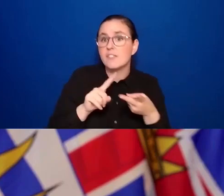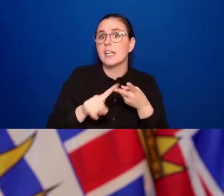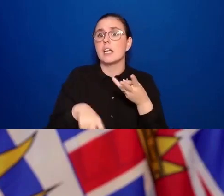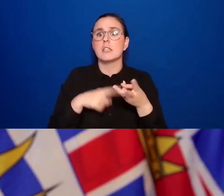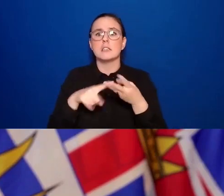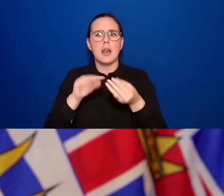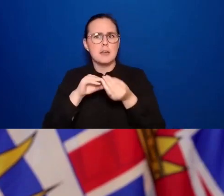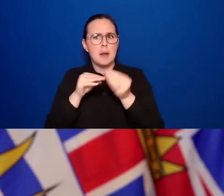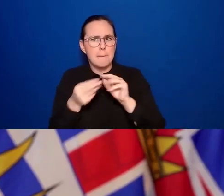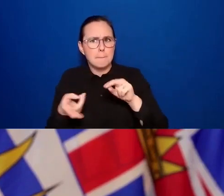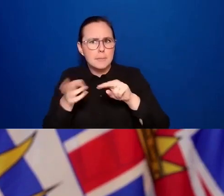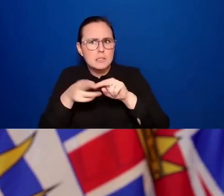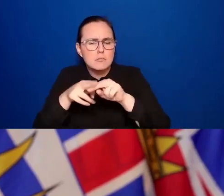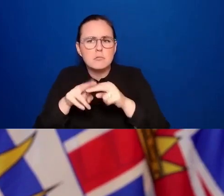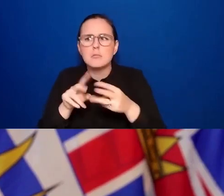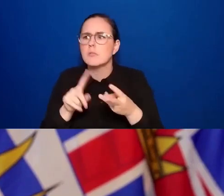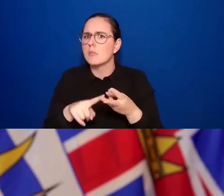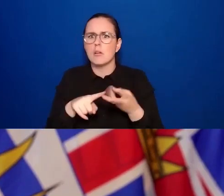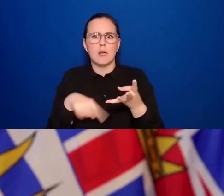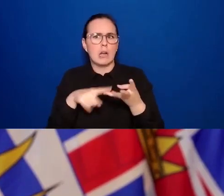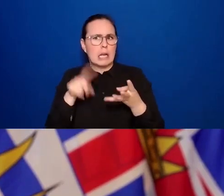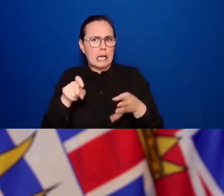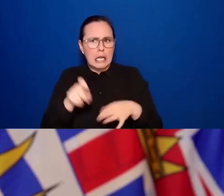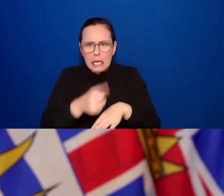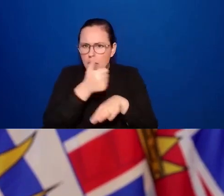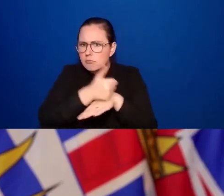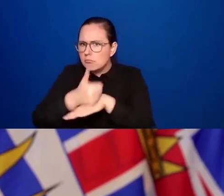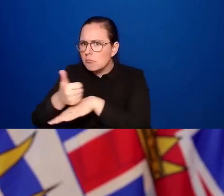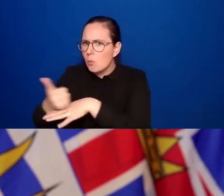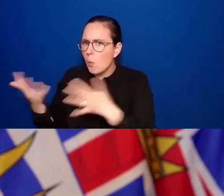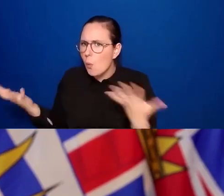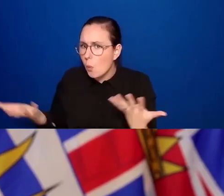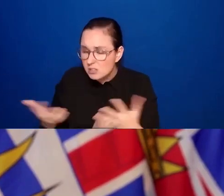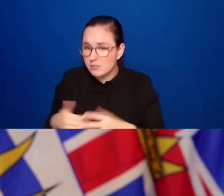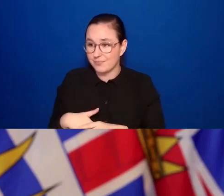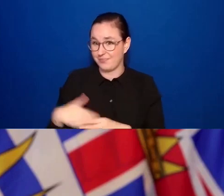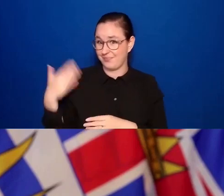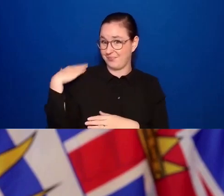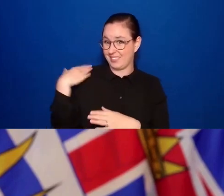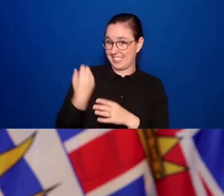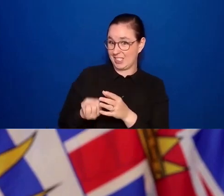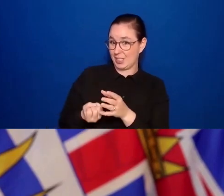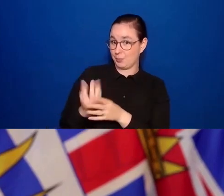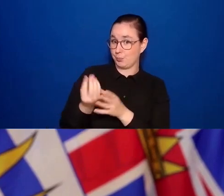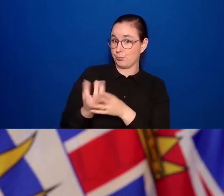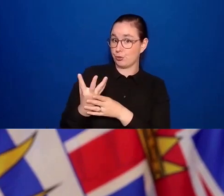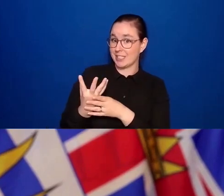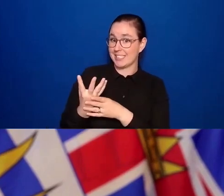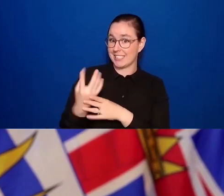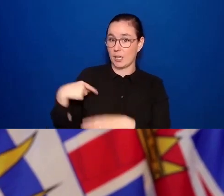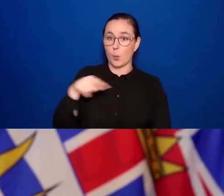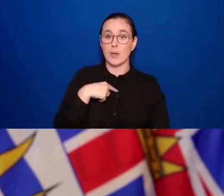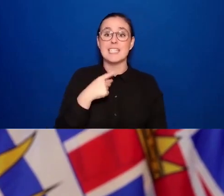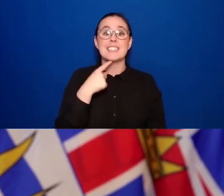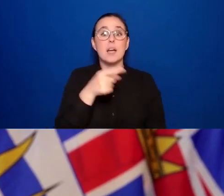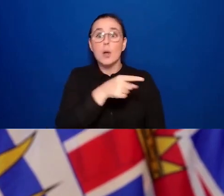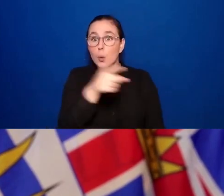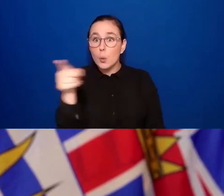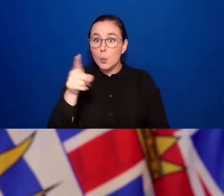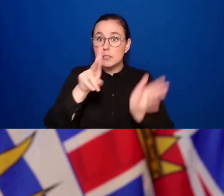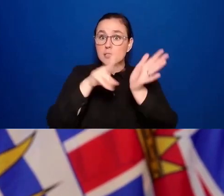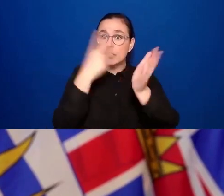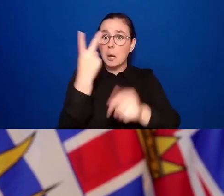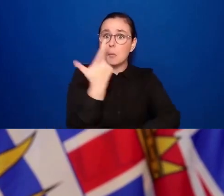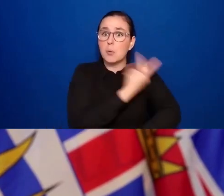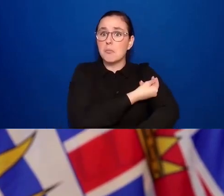some of the incentives we were using early on were things like no longer needing to wear masks if you were double vaccinated in these indoor